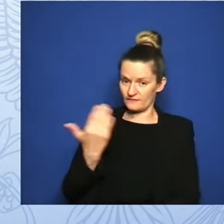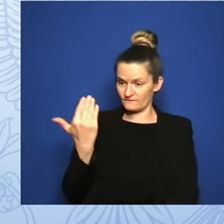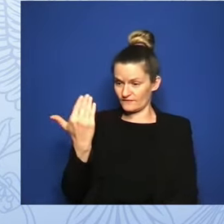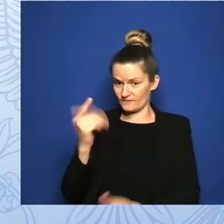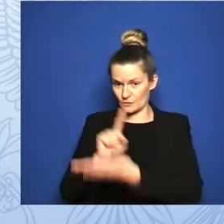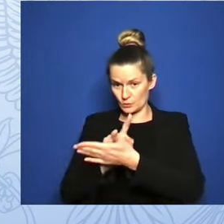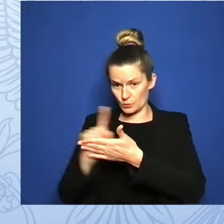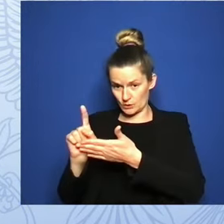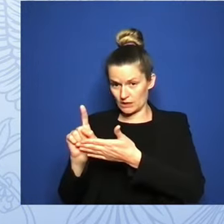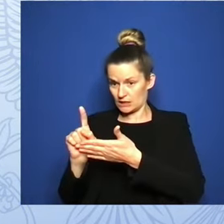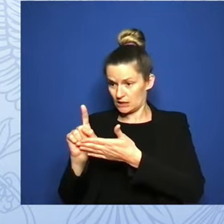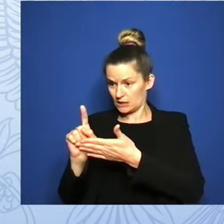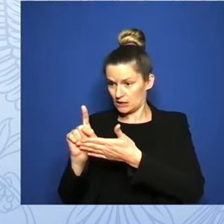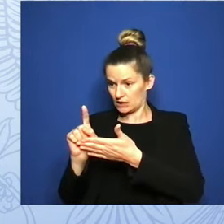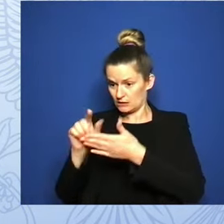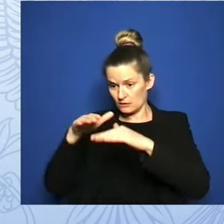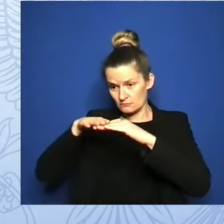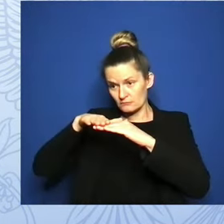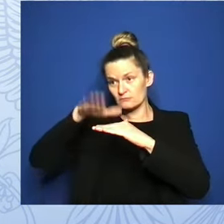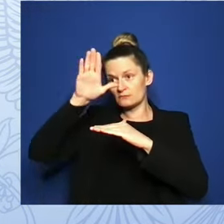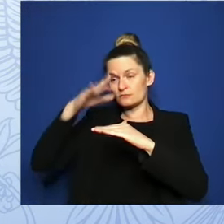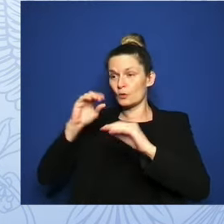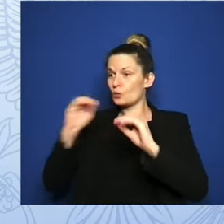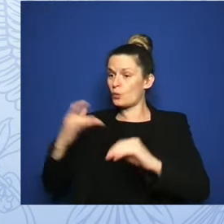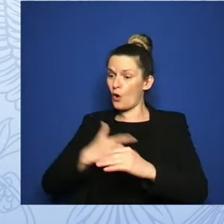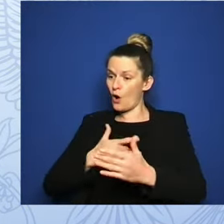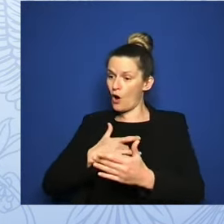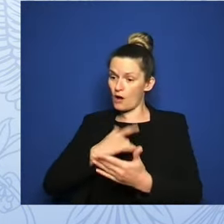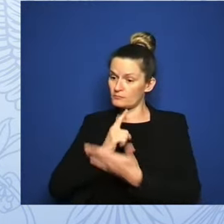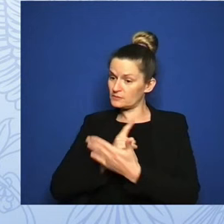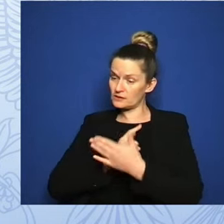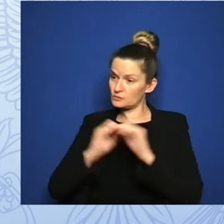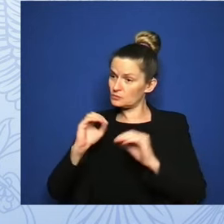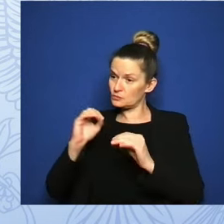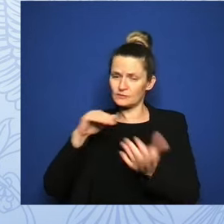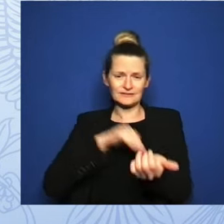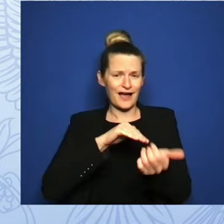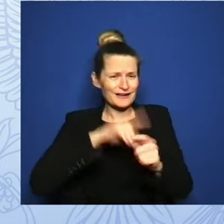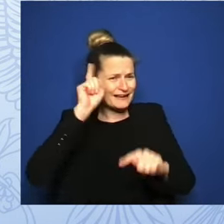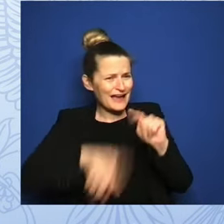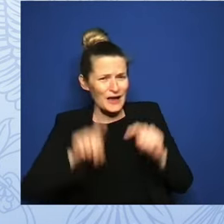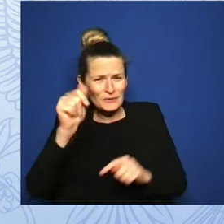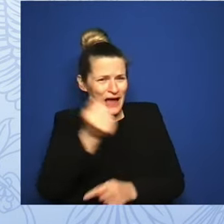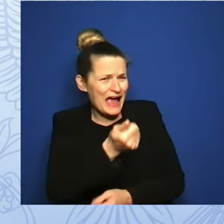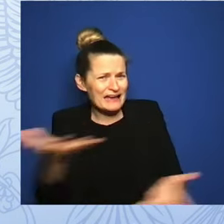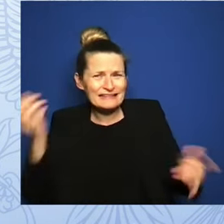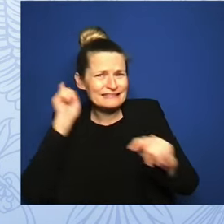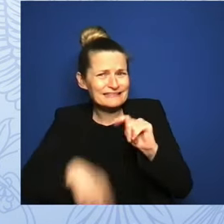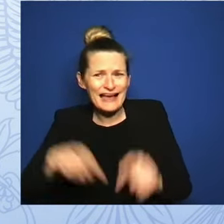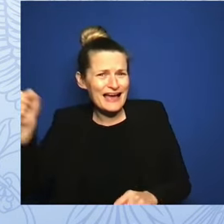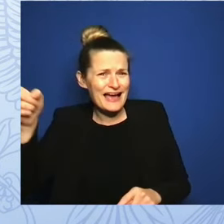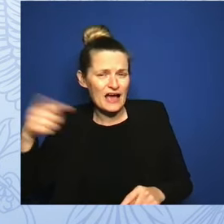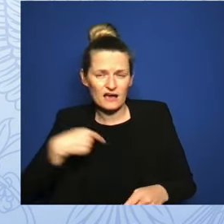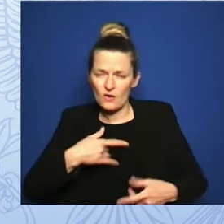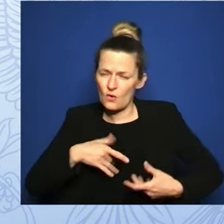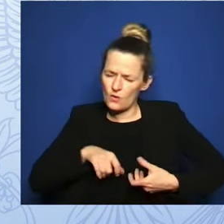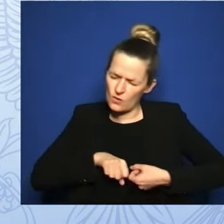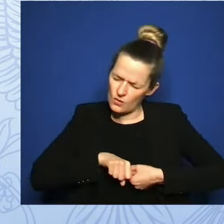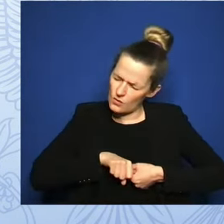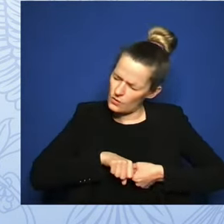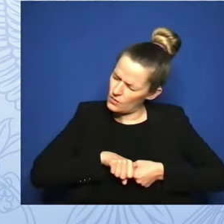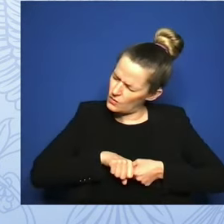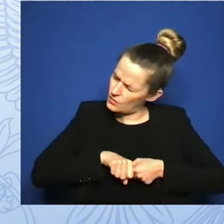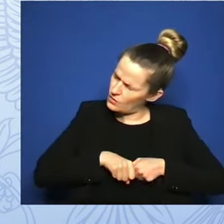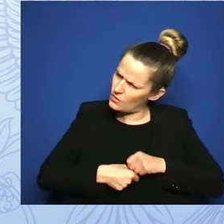That's when I went into a really dark place, convincing myself, I am not going to survive this. I